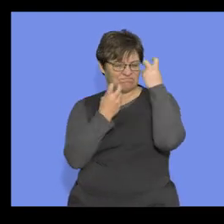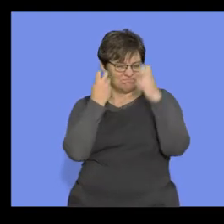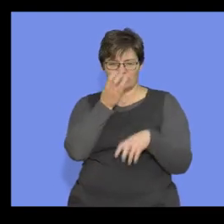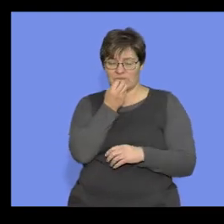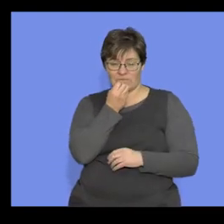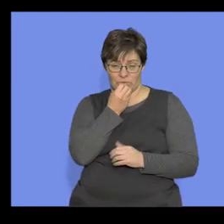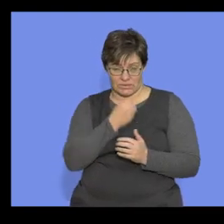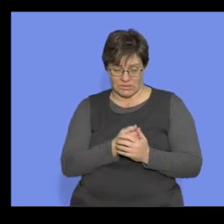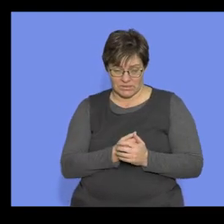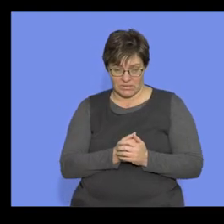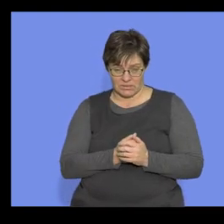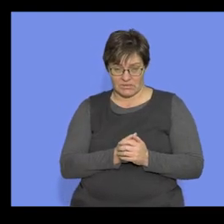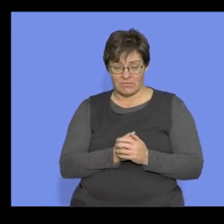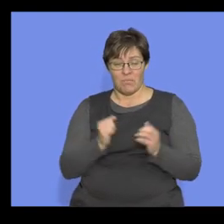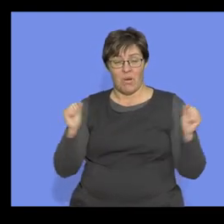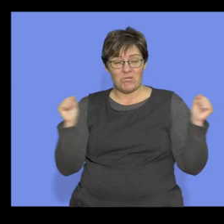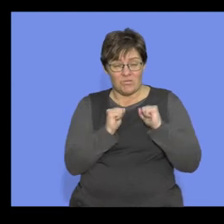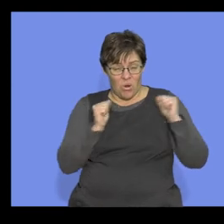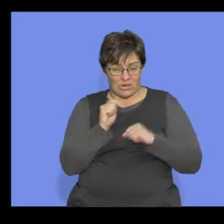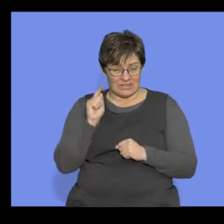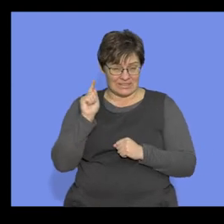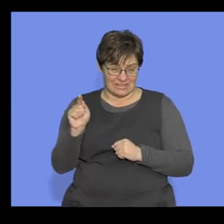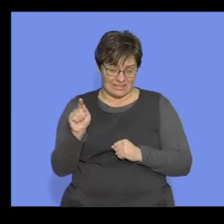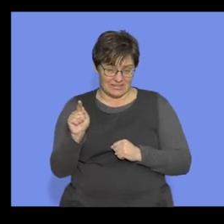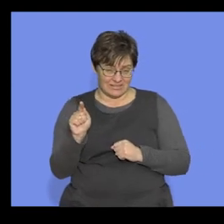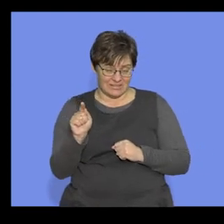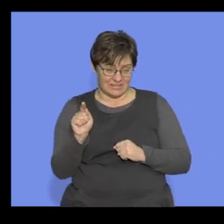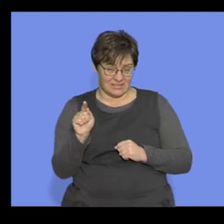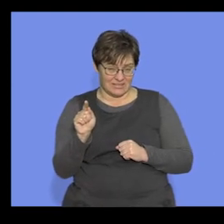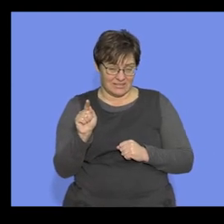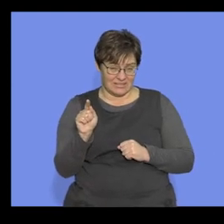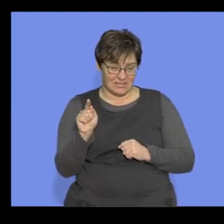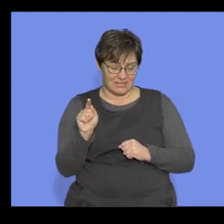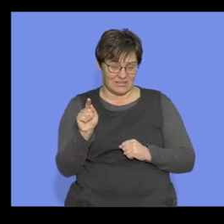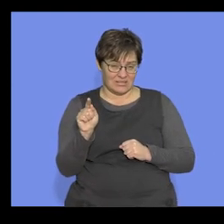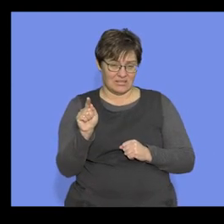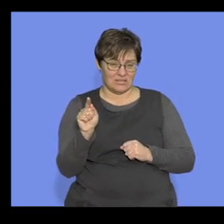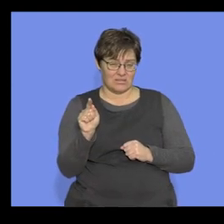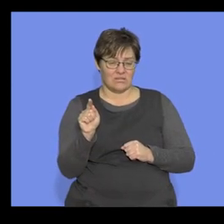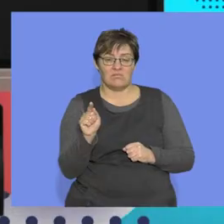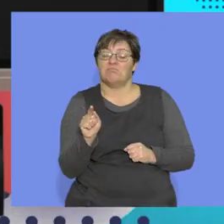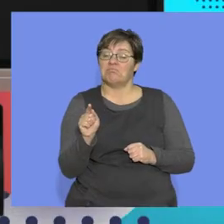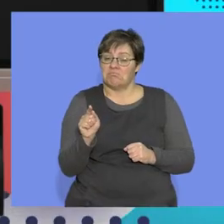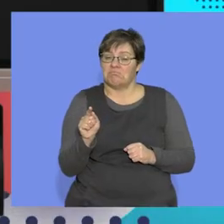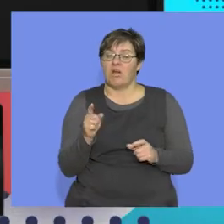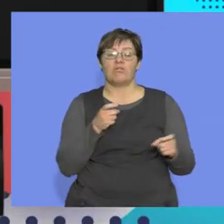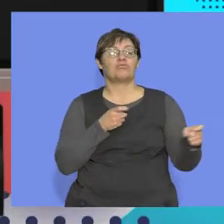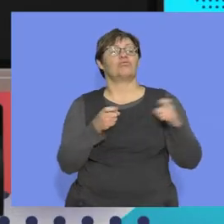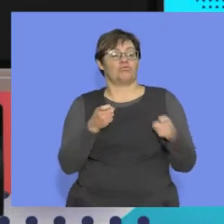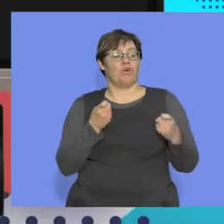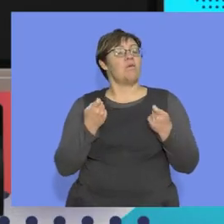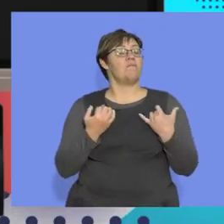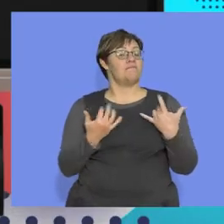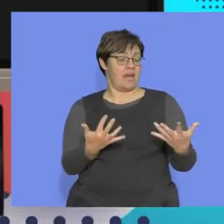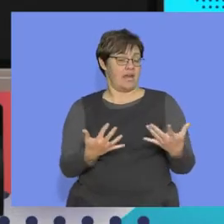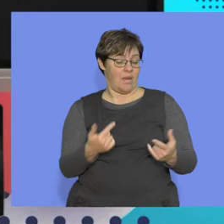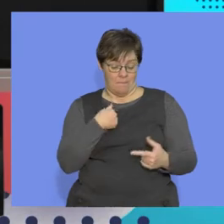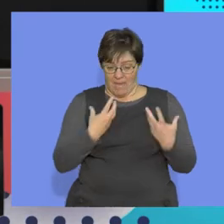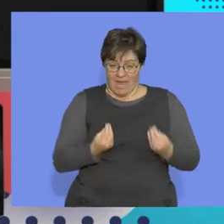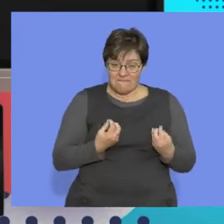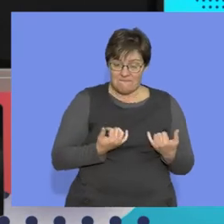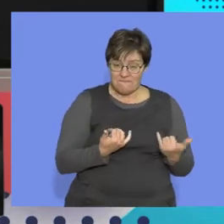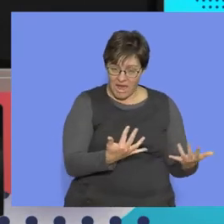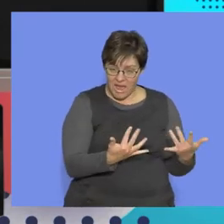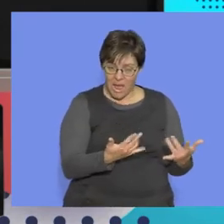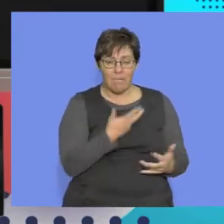of food. Remember, it's getting colder, but what can we do now? We can control fire. If I've got